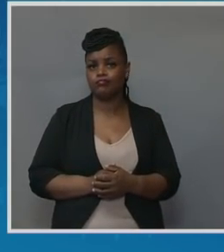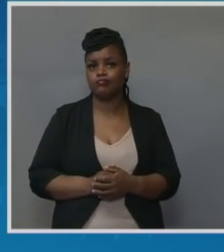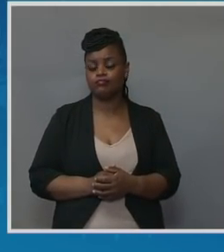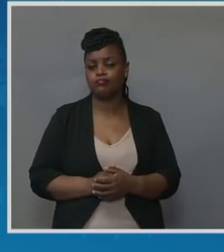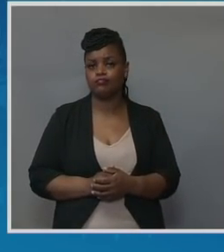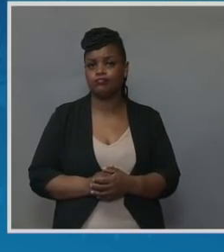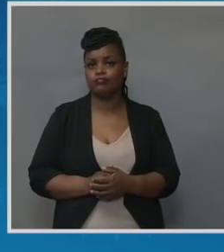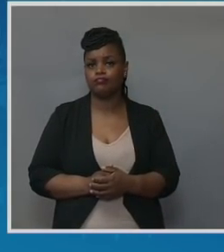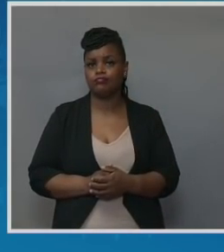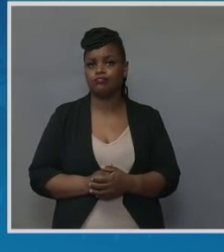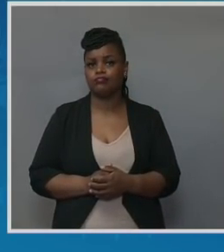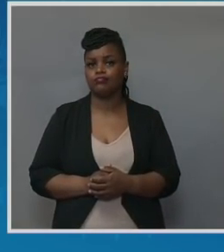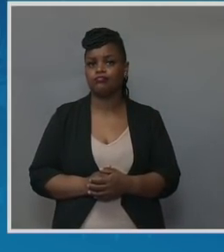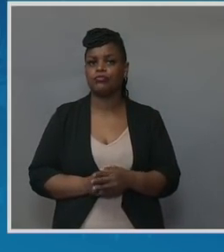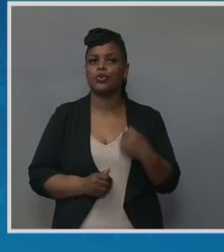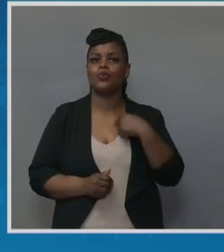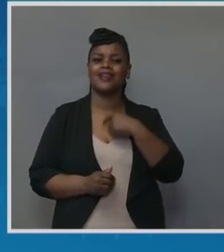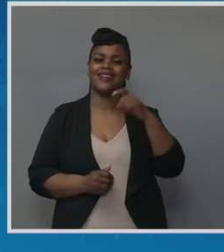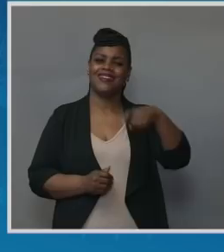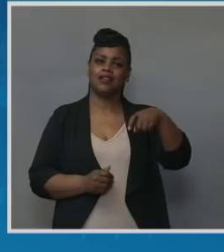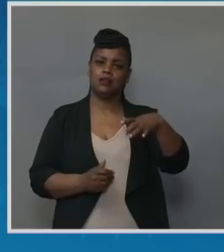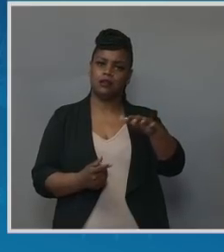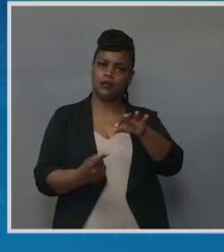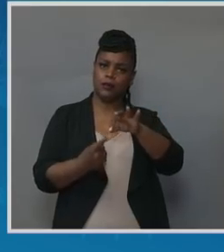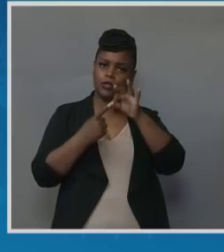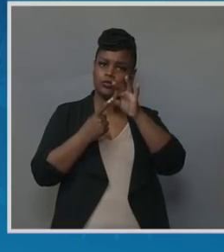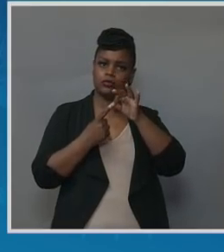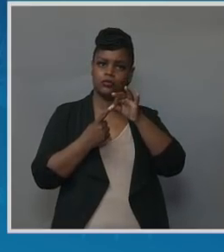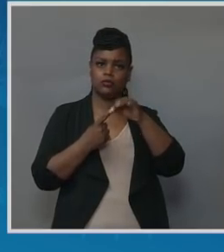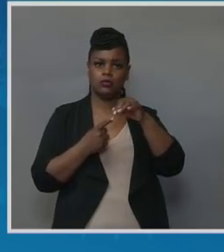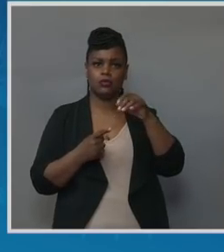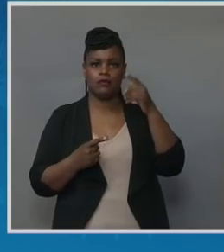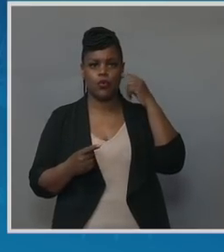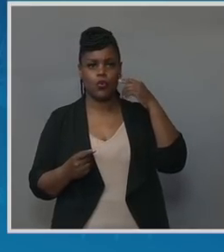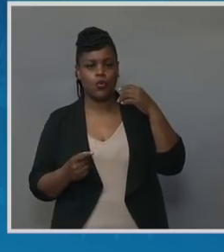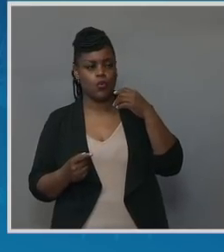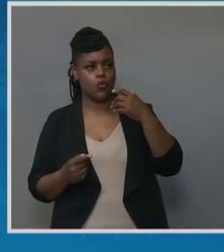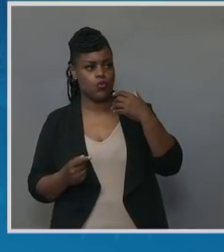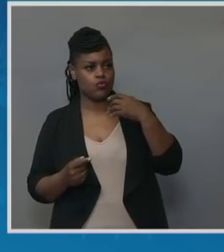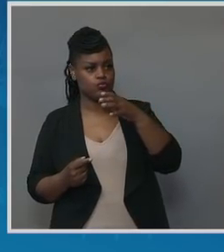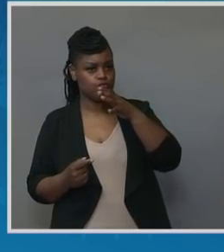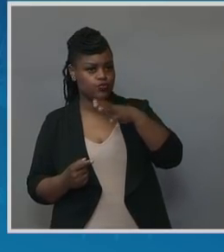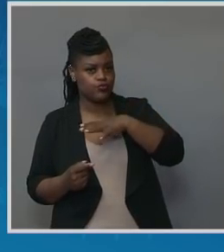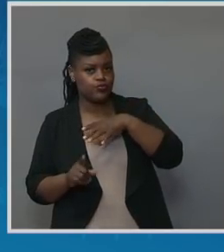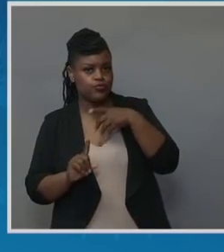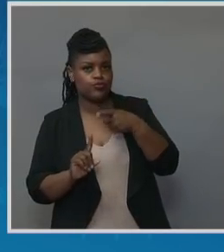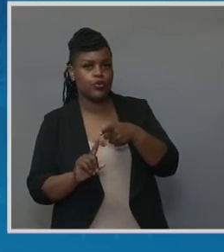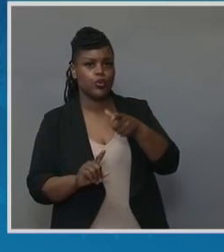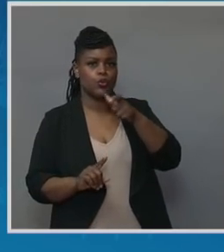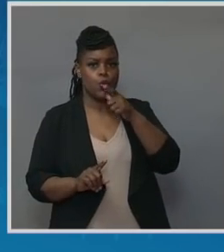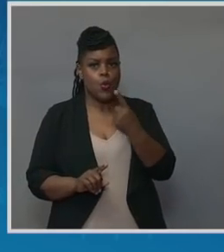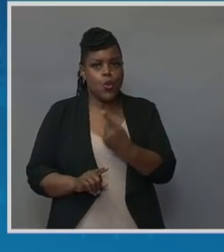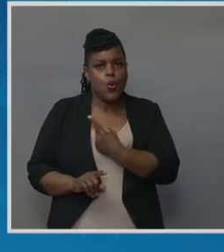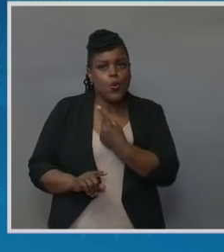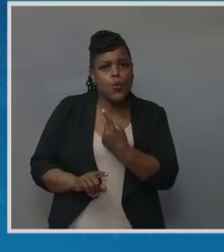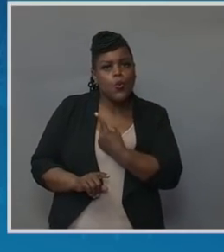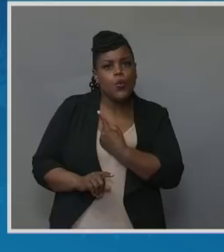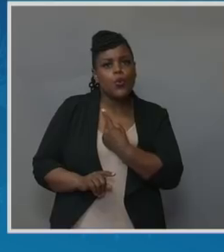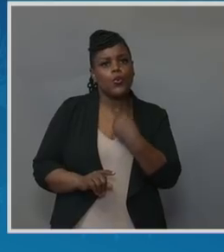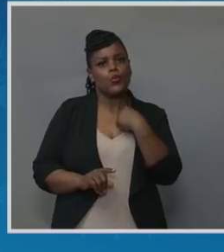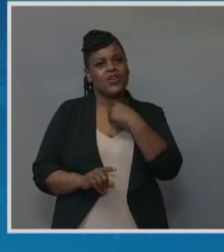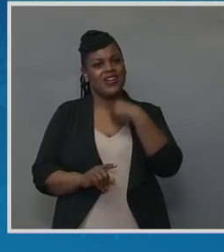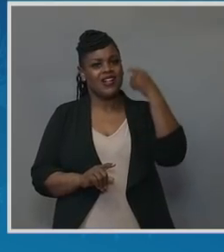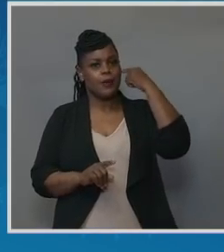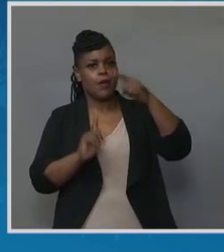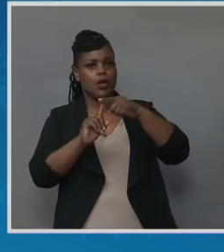for pregnant women that you mentioned. There are lots of new programs that we need to invest in. On labor and delivery, we need to think about standardization